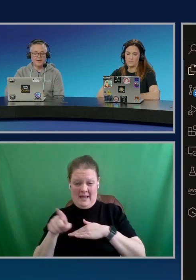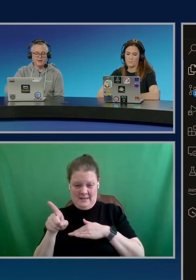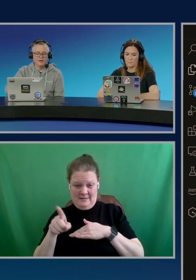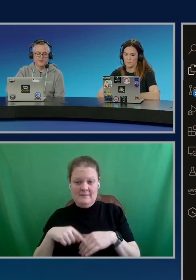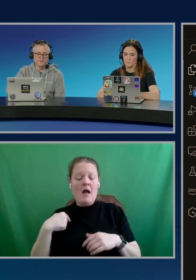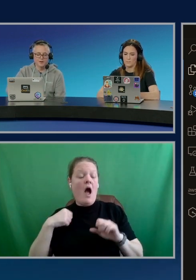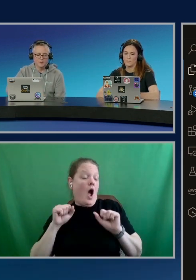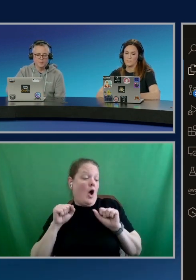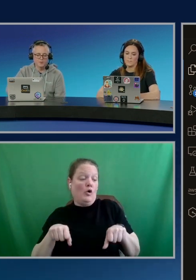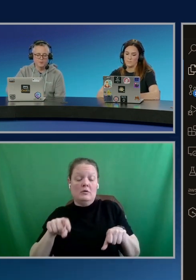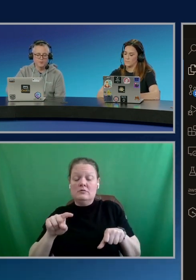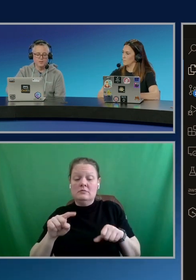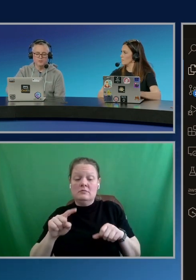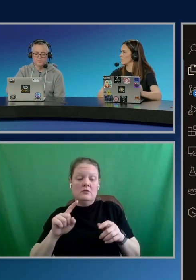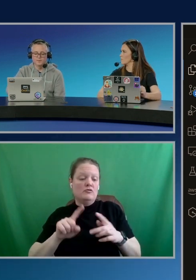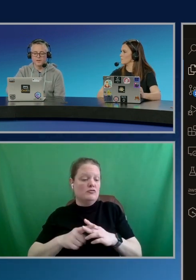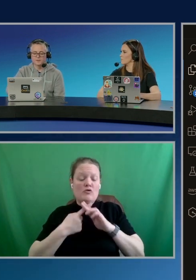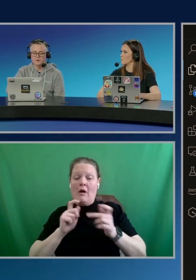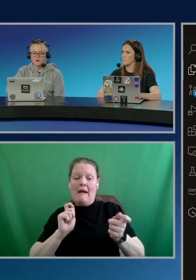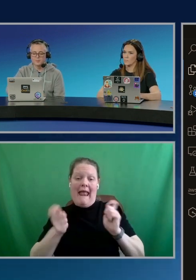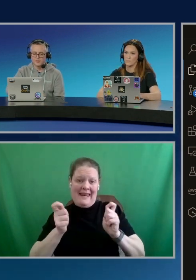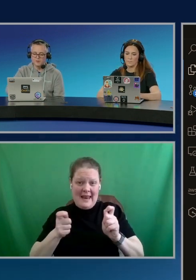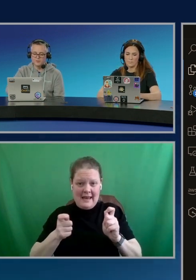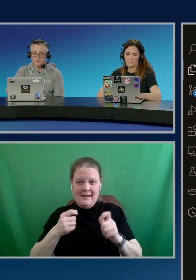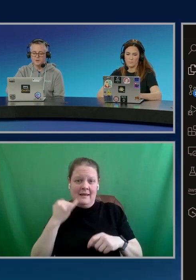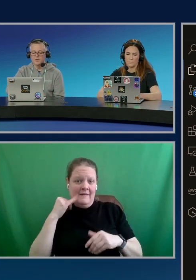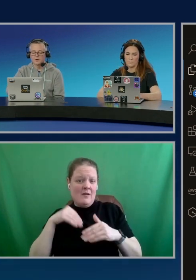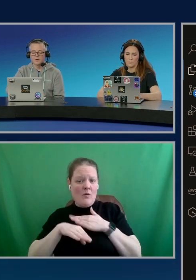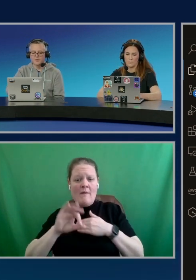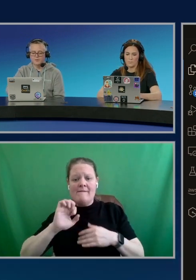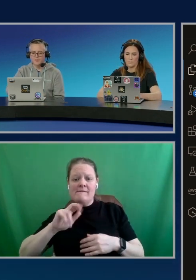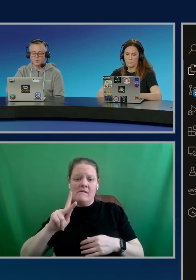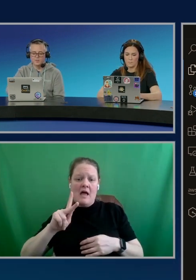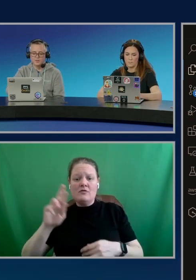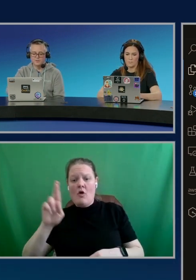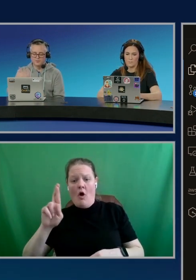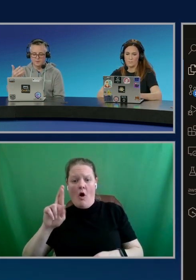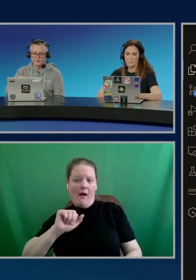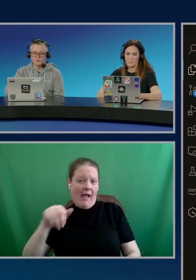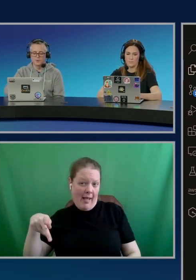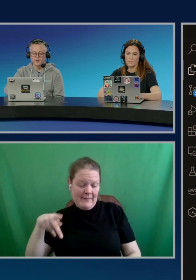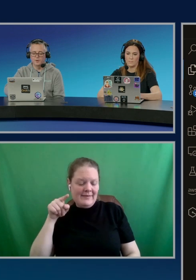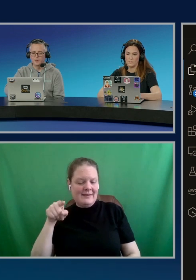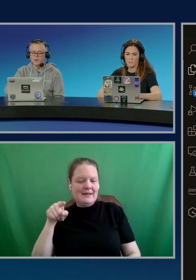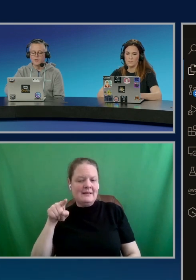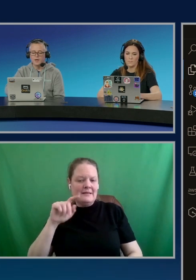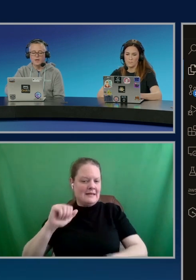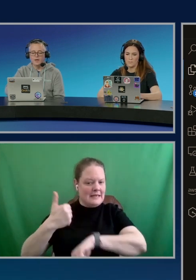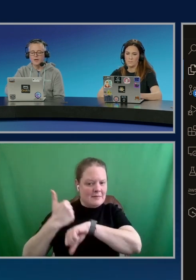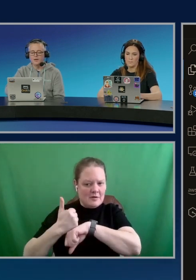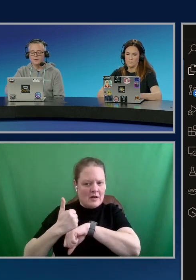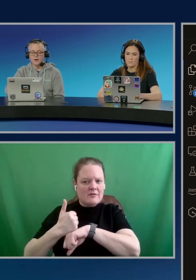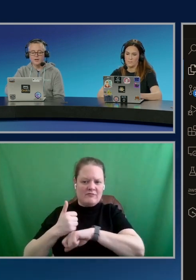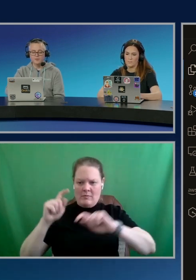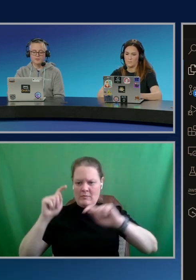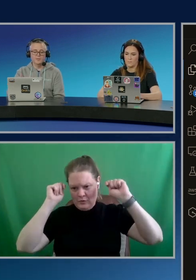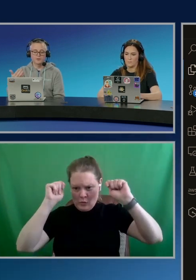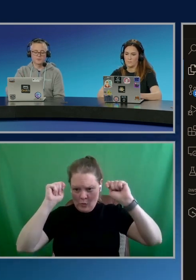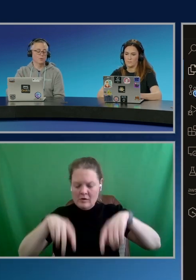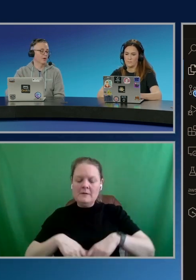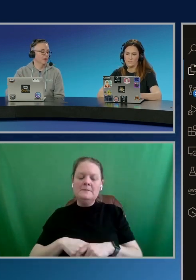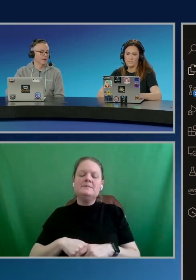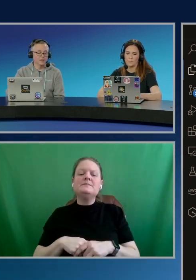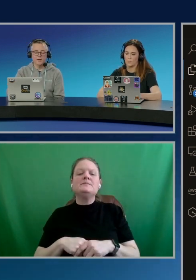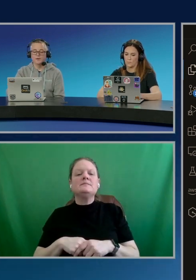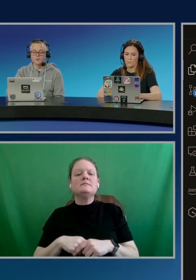just editing if I come into the Flask R application here. All right, this is the implementation from the tutorial. And I could just come